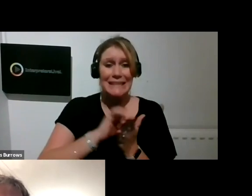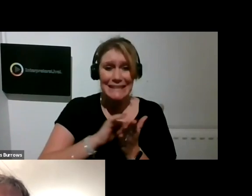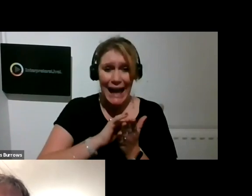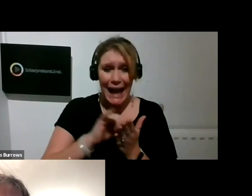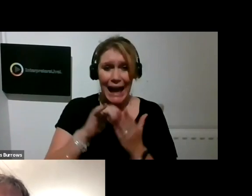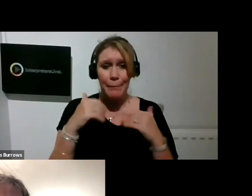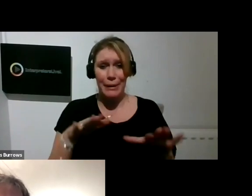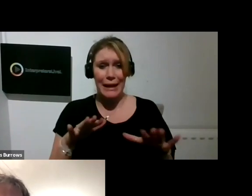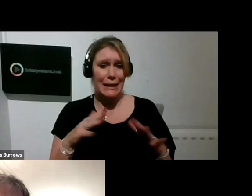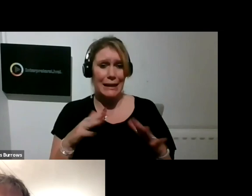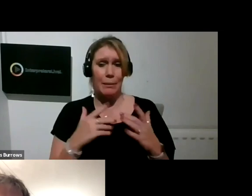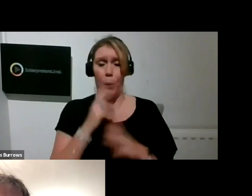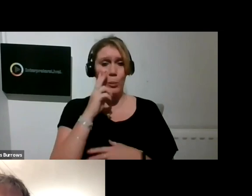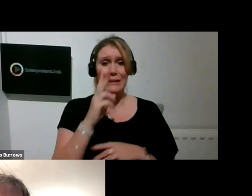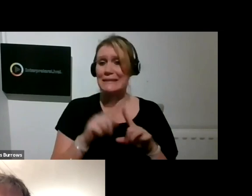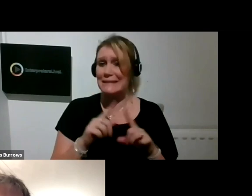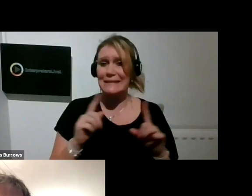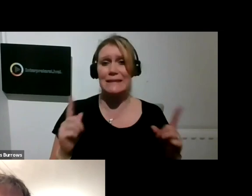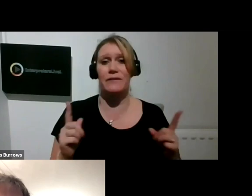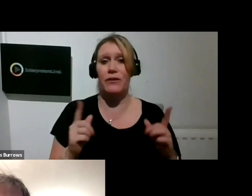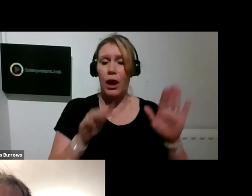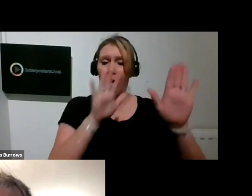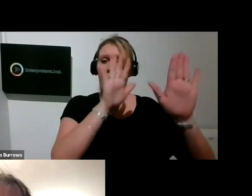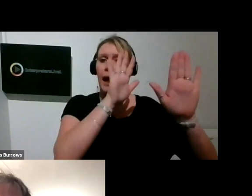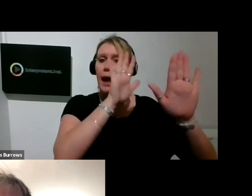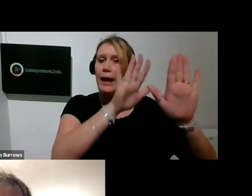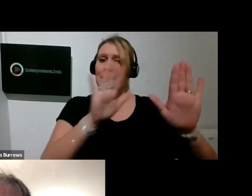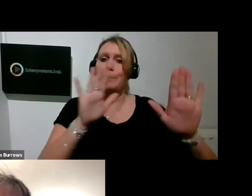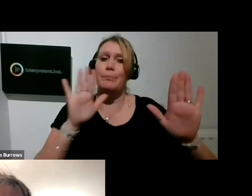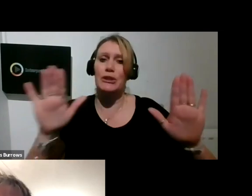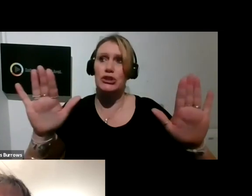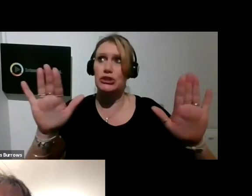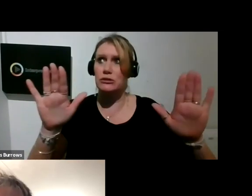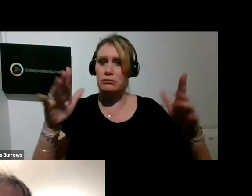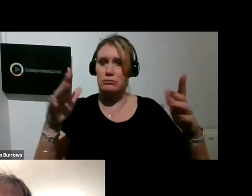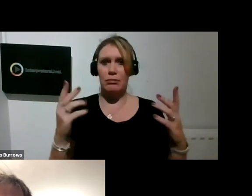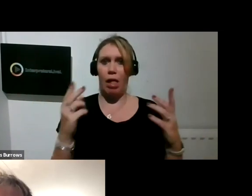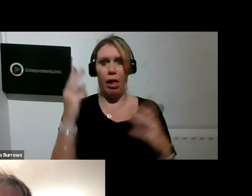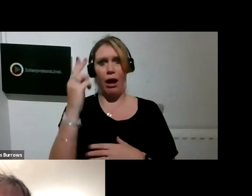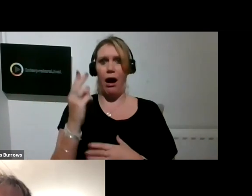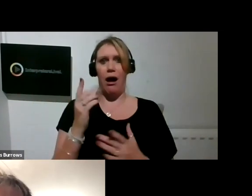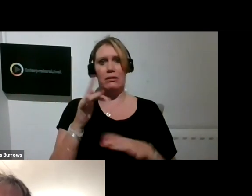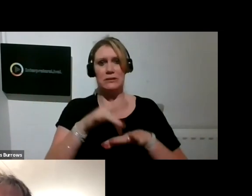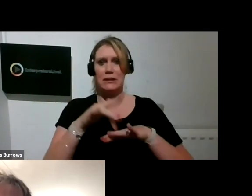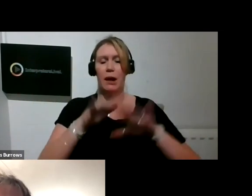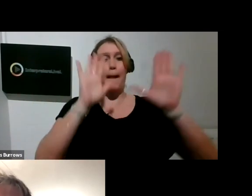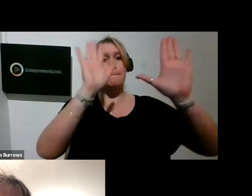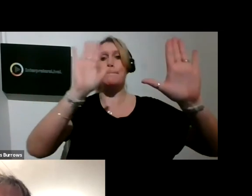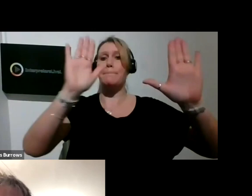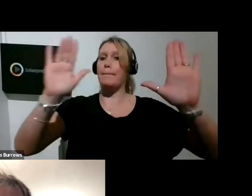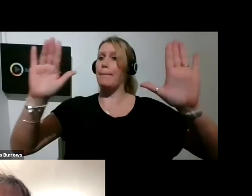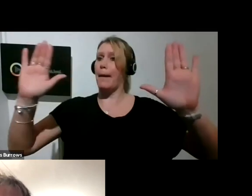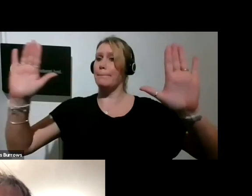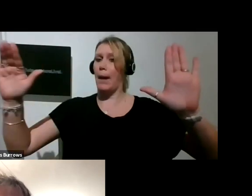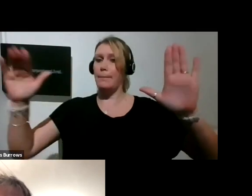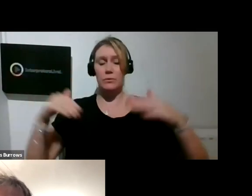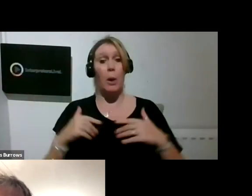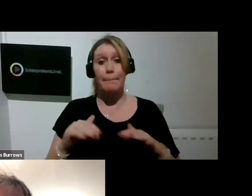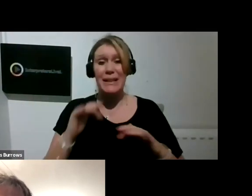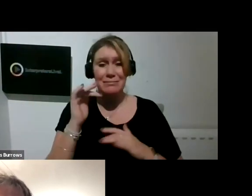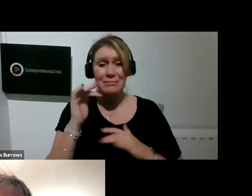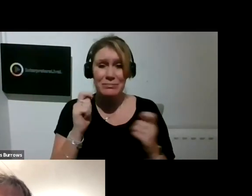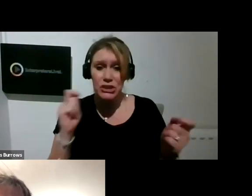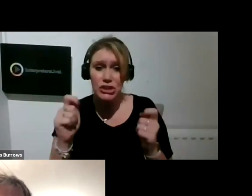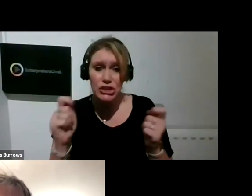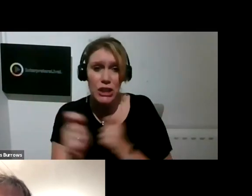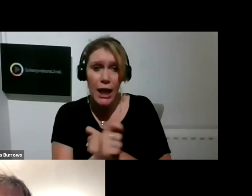we're seeing pictures in frames, we're seeing canvases on walls. So it has fundamentally changed it. But to me, it's also